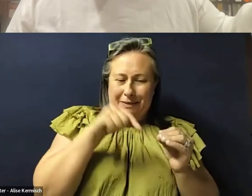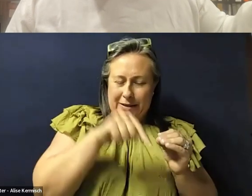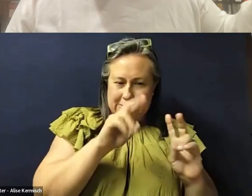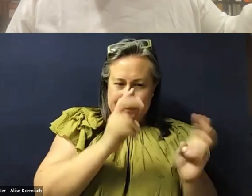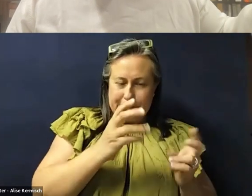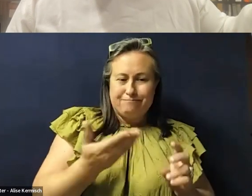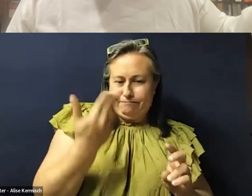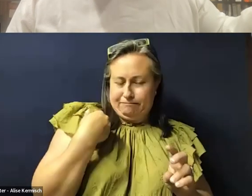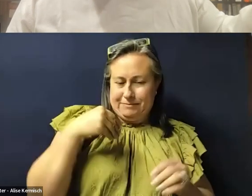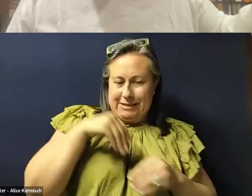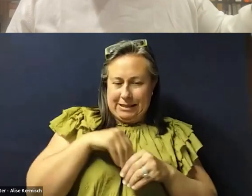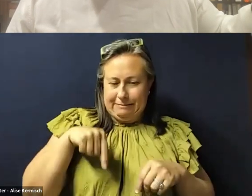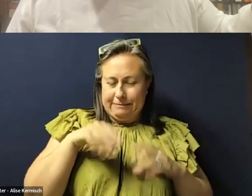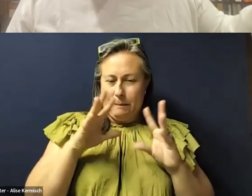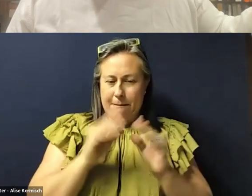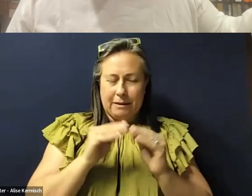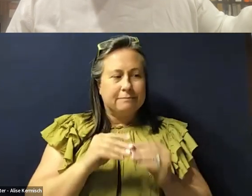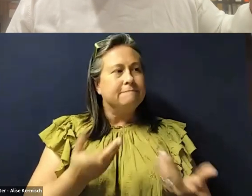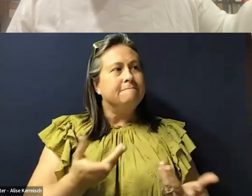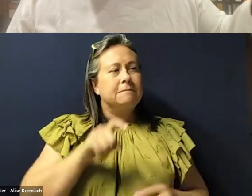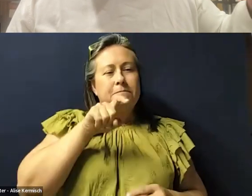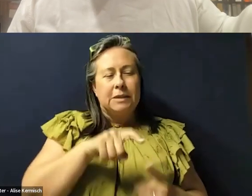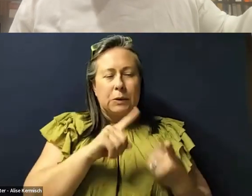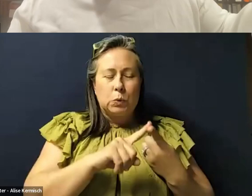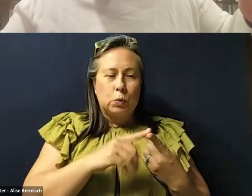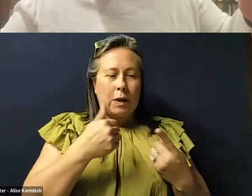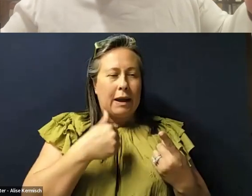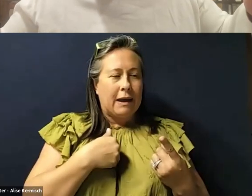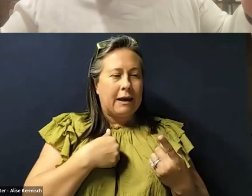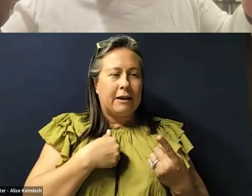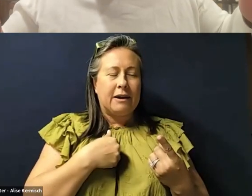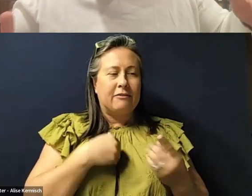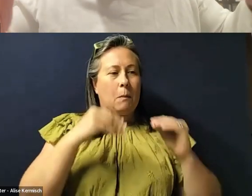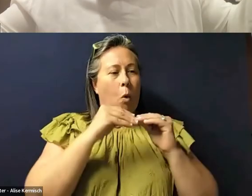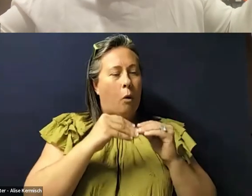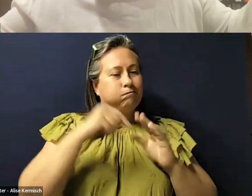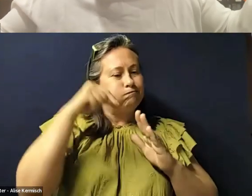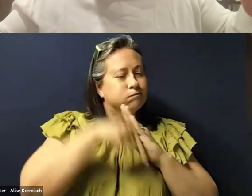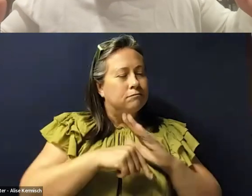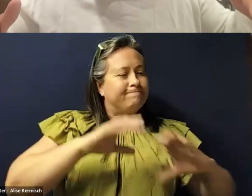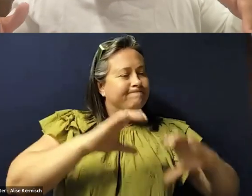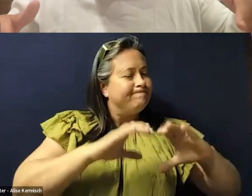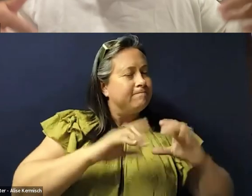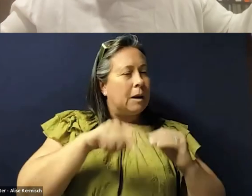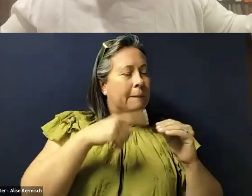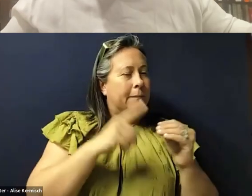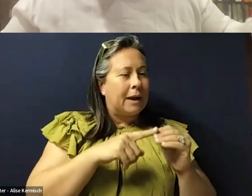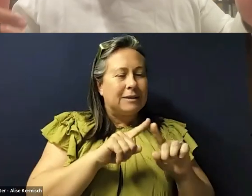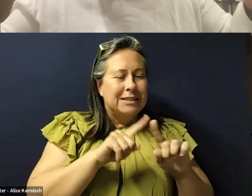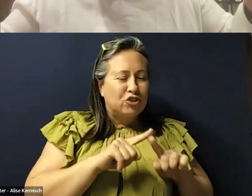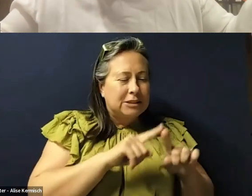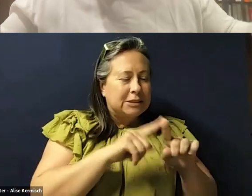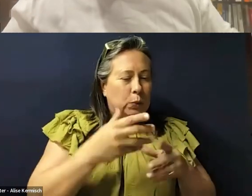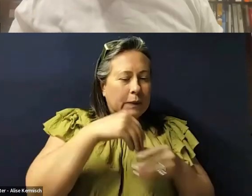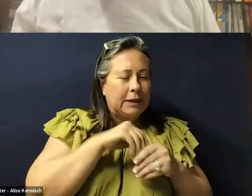the need to have, I guess, a more robust conversation about the, the, the differences in, in, in our bodies